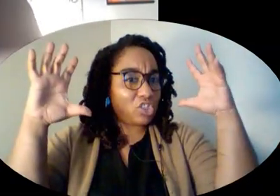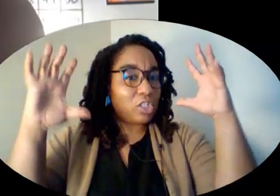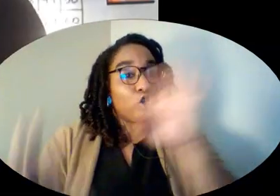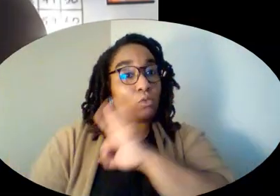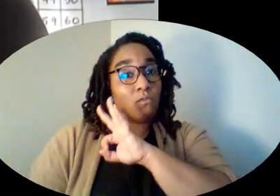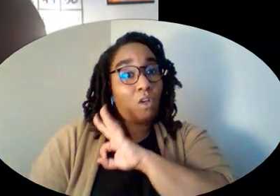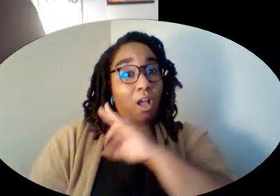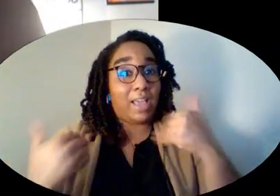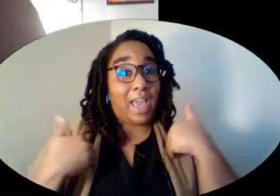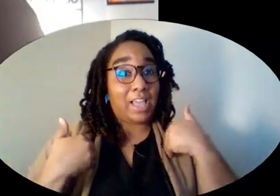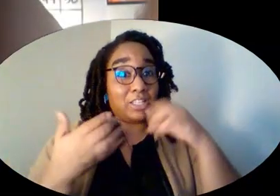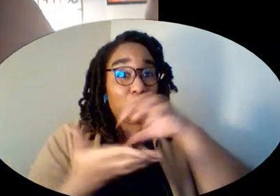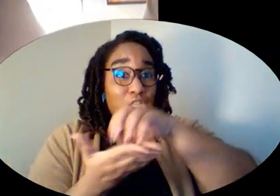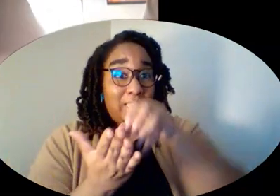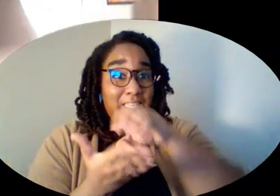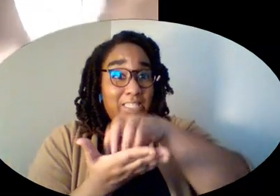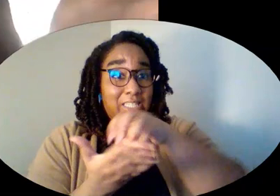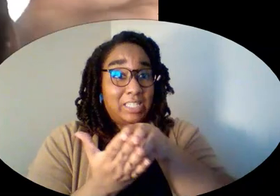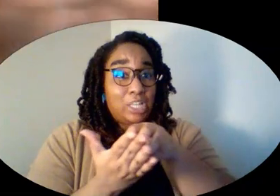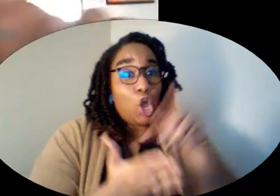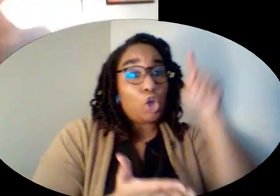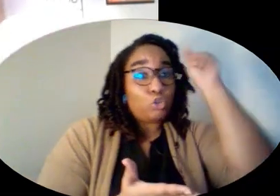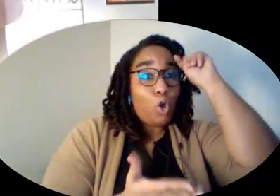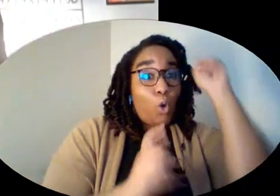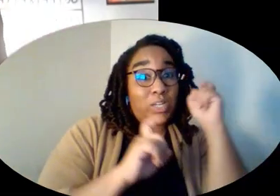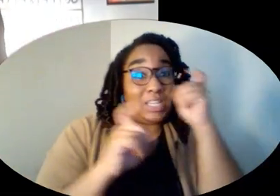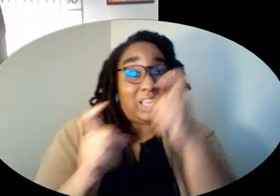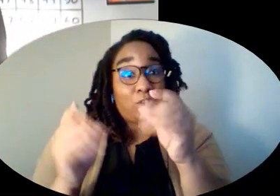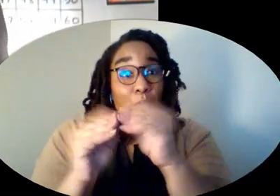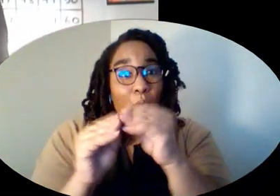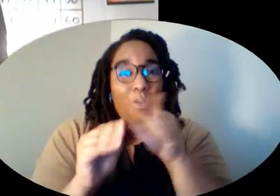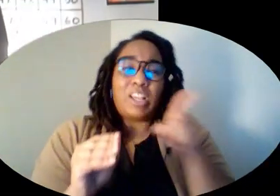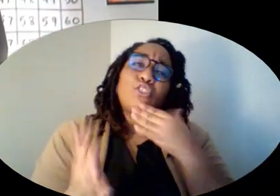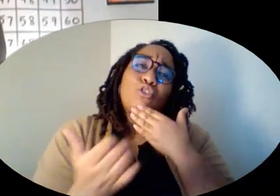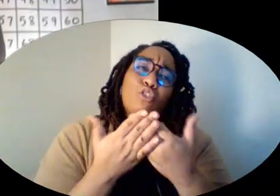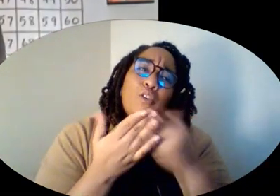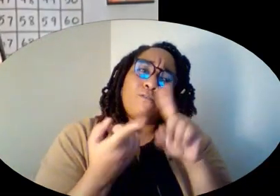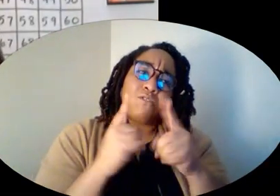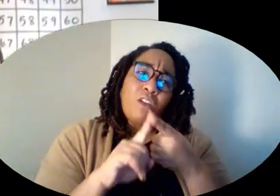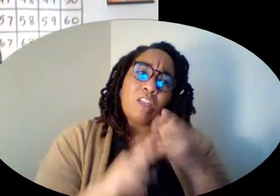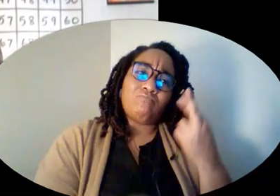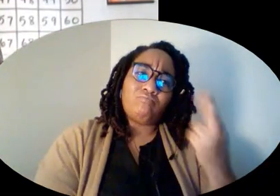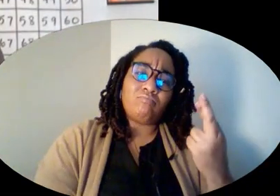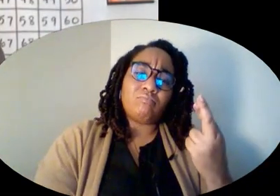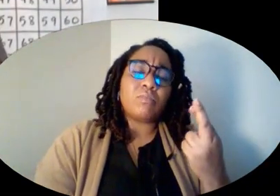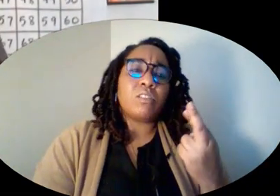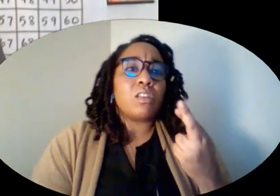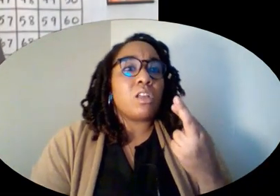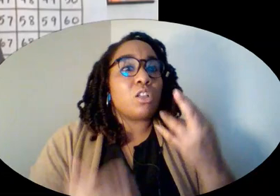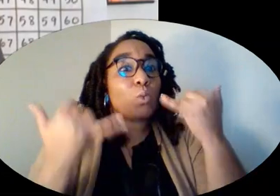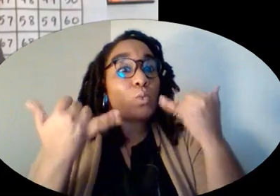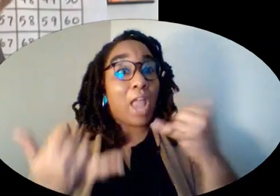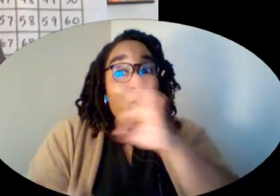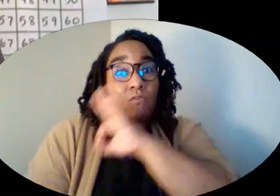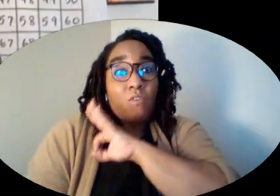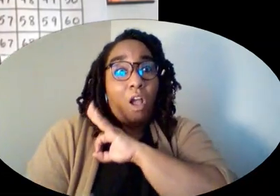has some cookies. Toad gives them some more because toad's a good friend. And we have to figure out how many cookies frog